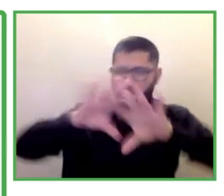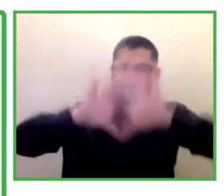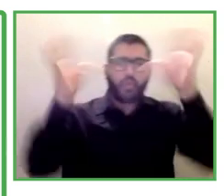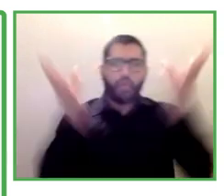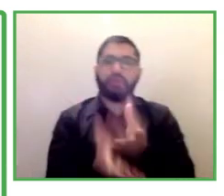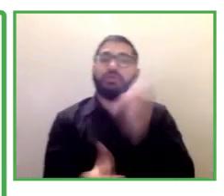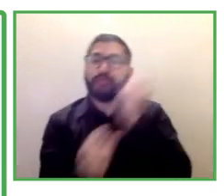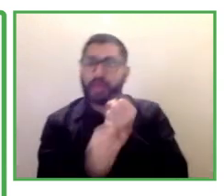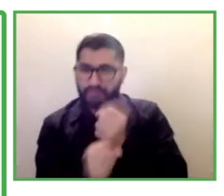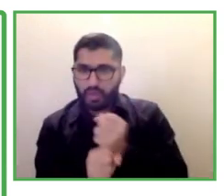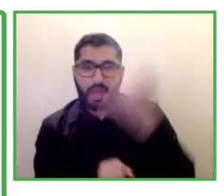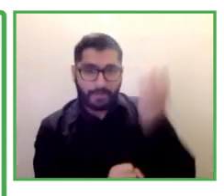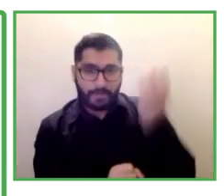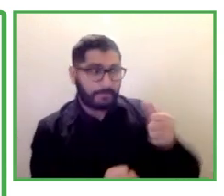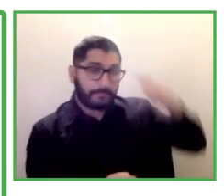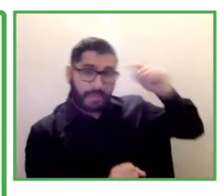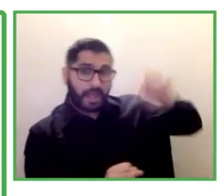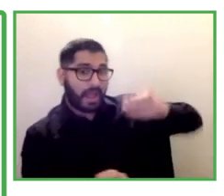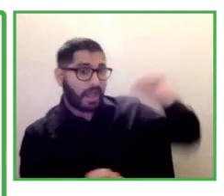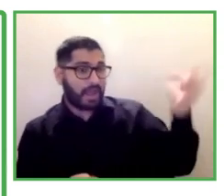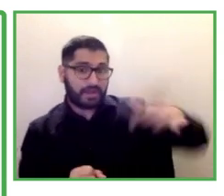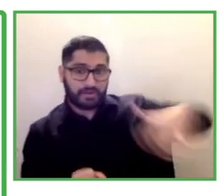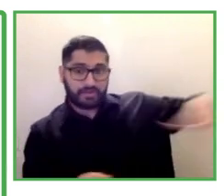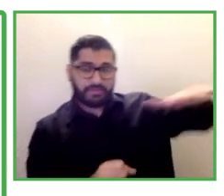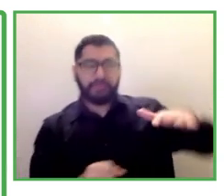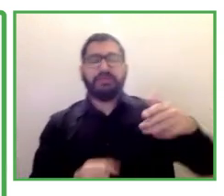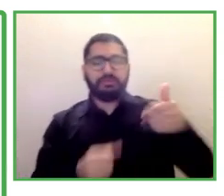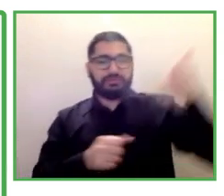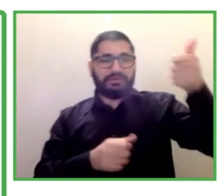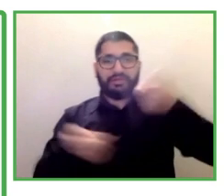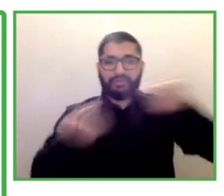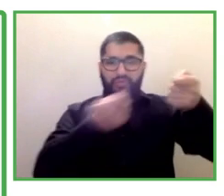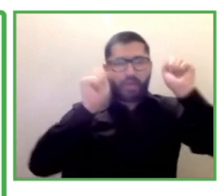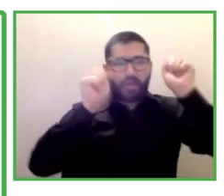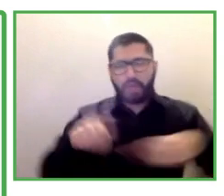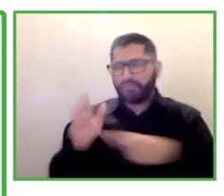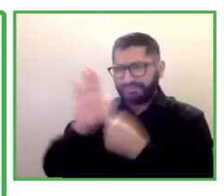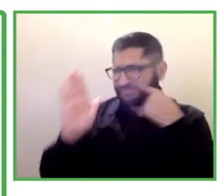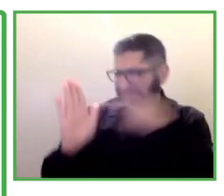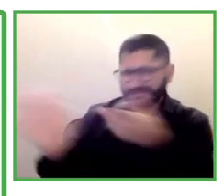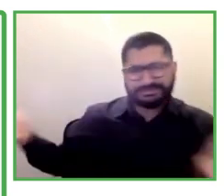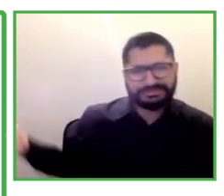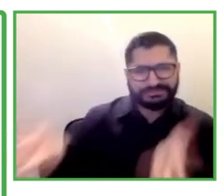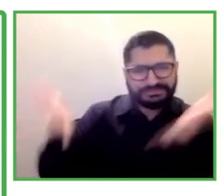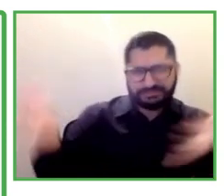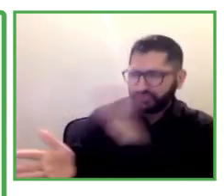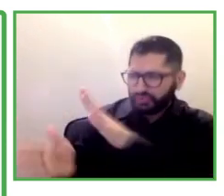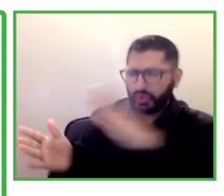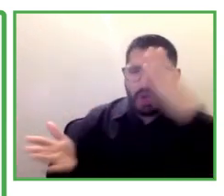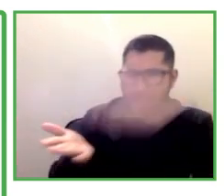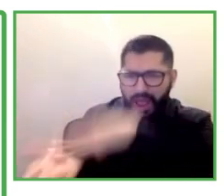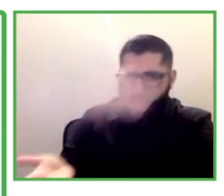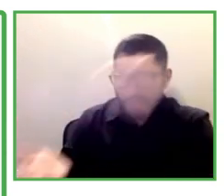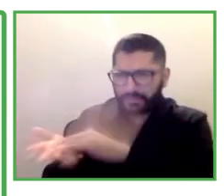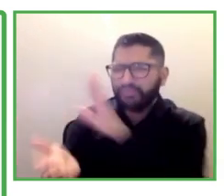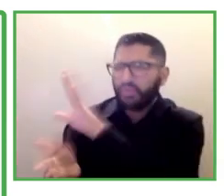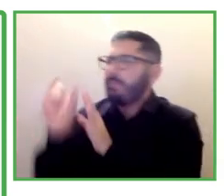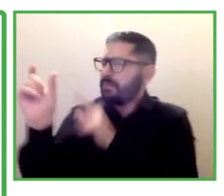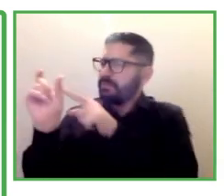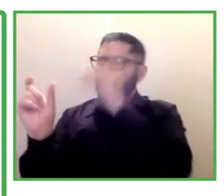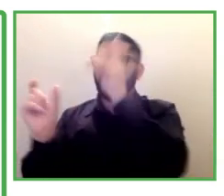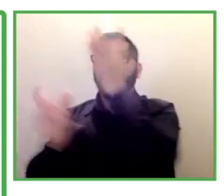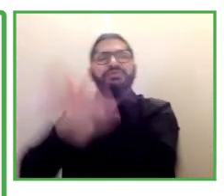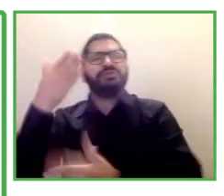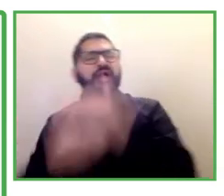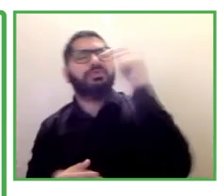team uh and for organizations they're putting themselves out there as an employer of choice of people with disability on the australian